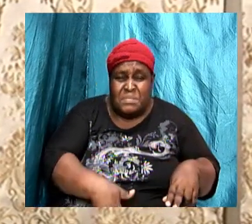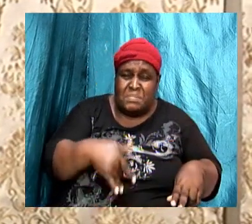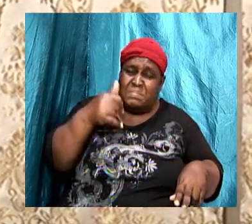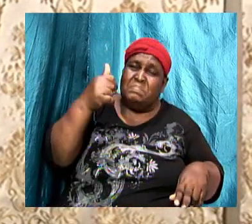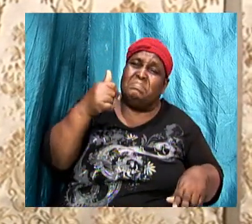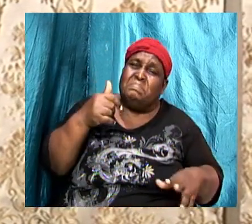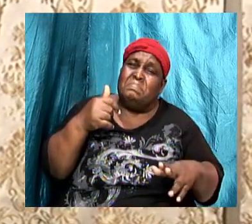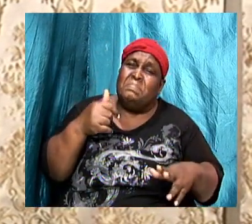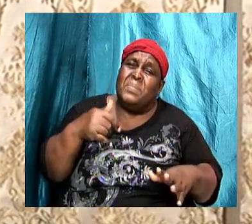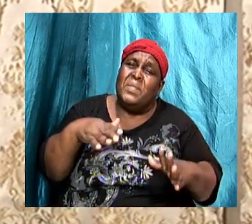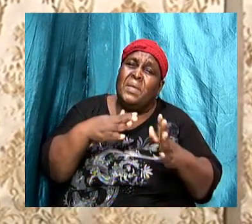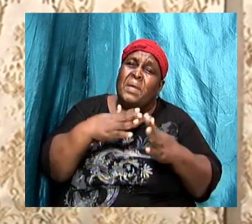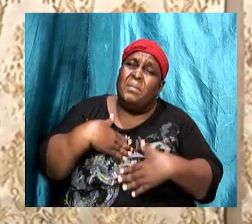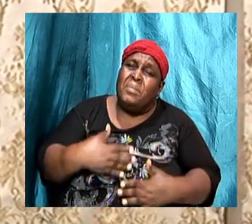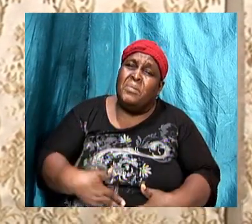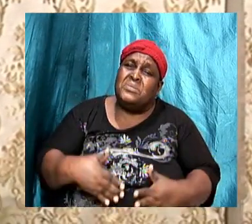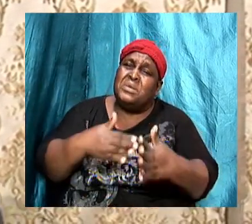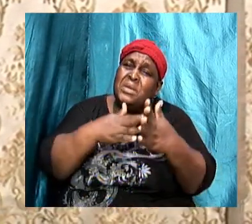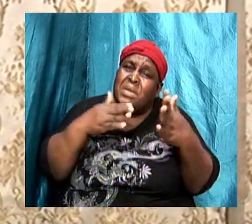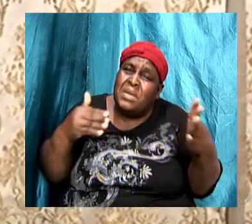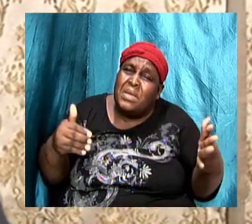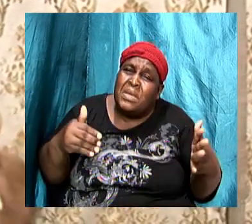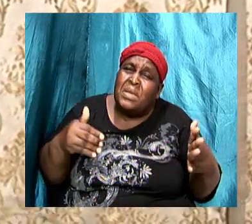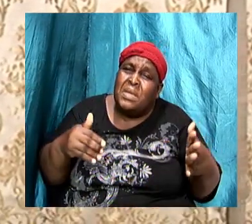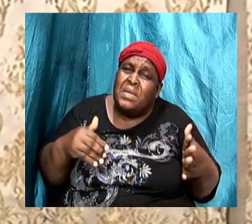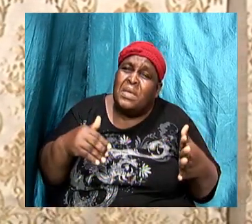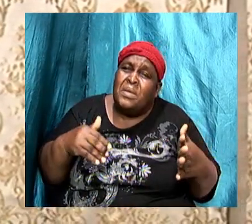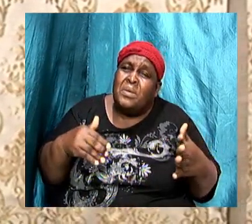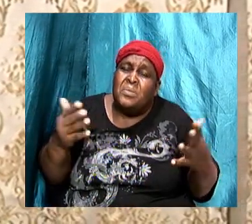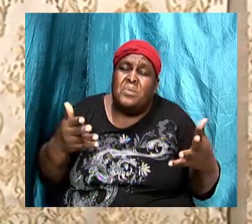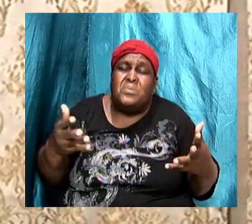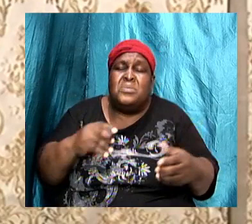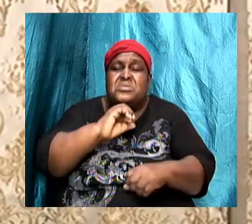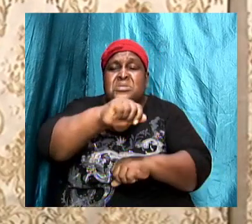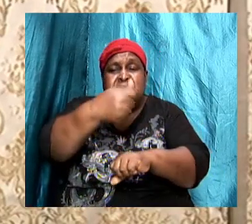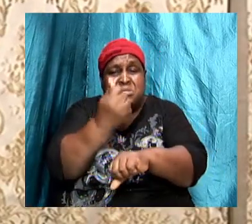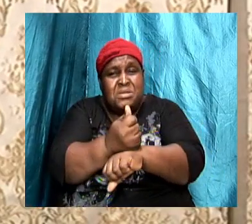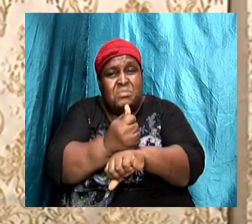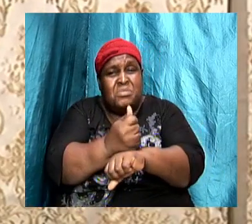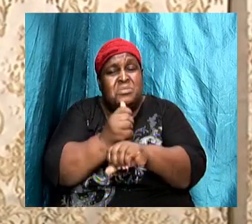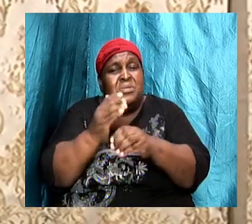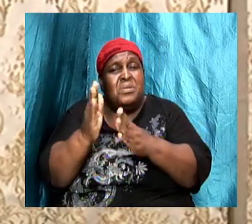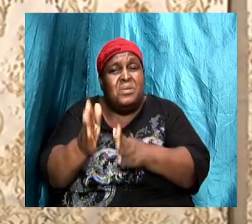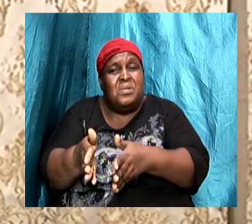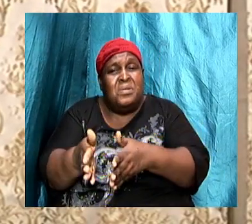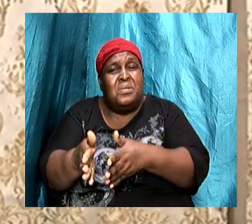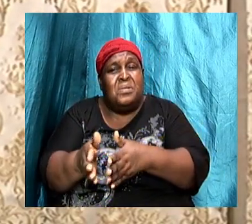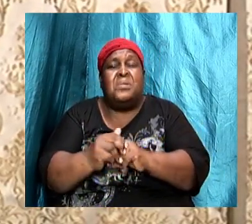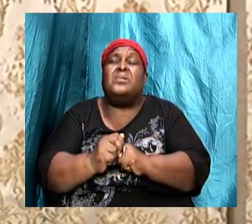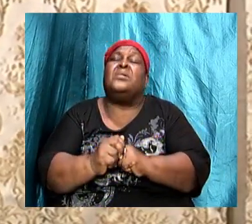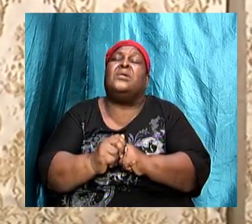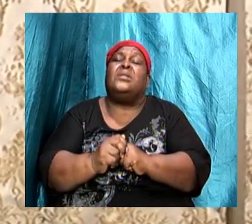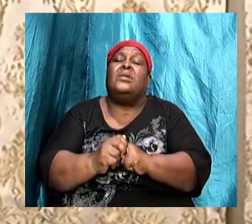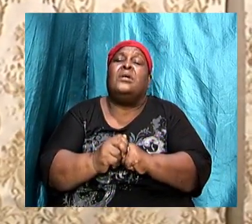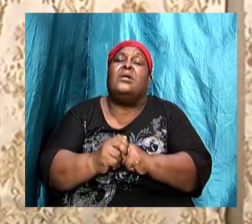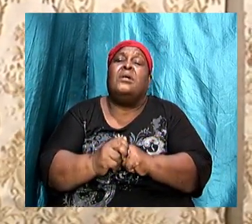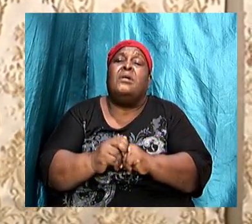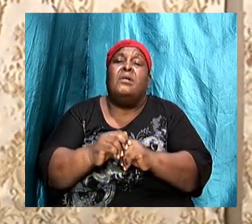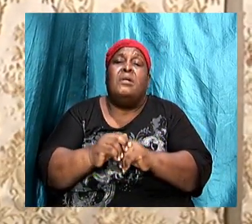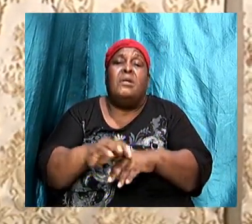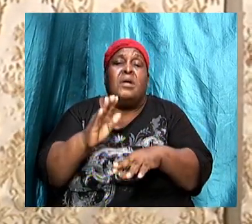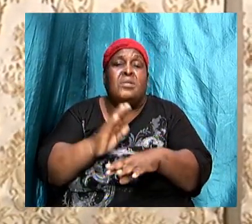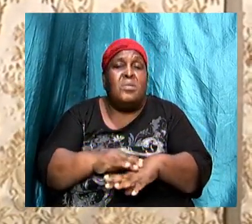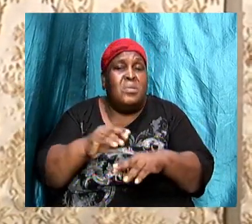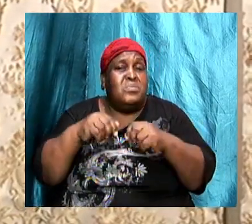against and opposed to what was the established order. And he was on his way to cause mayhem. But Jesus